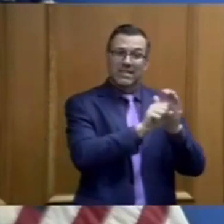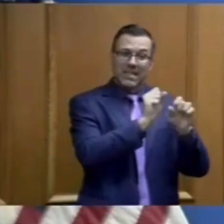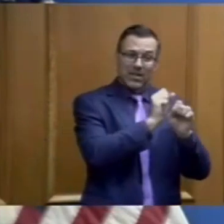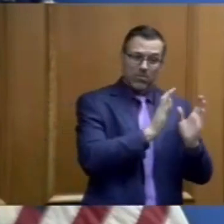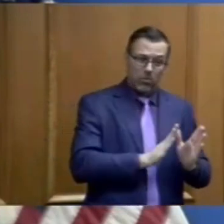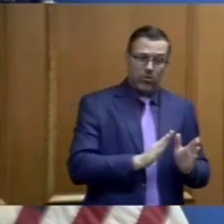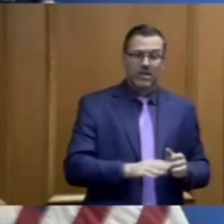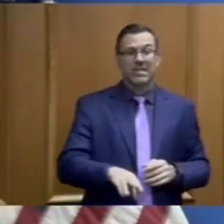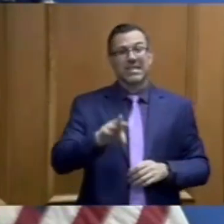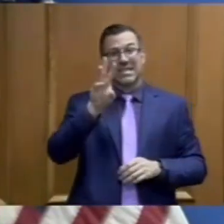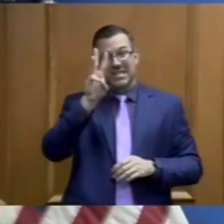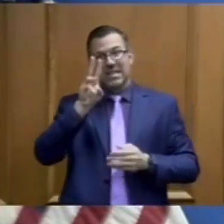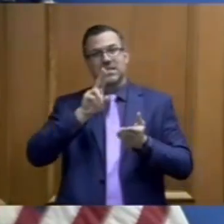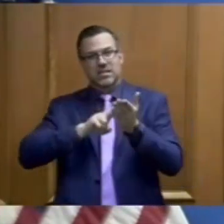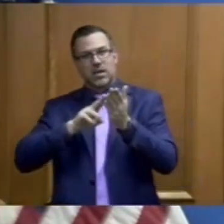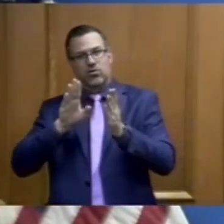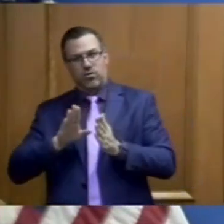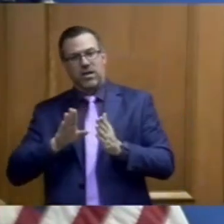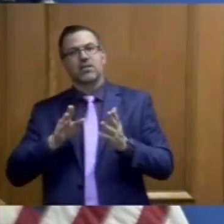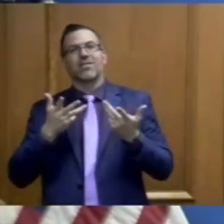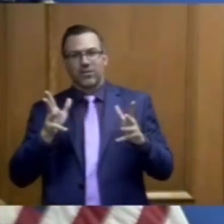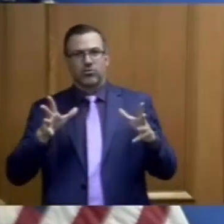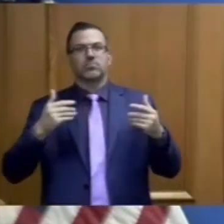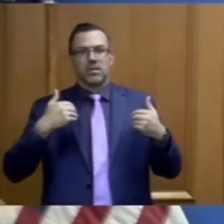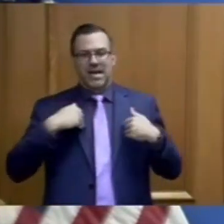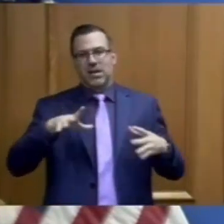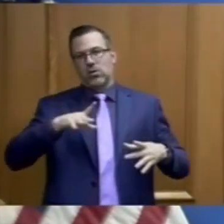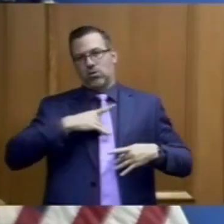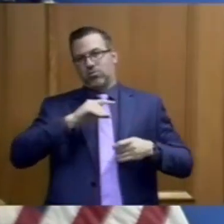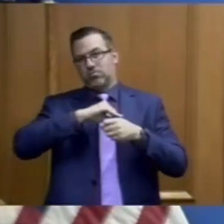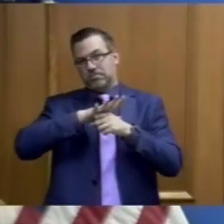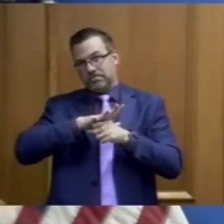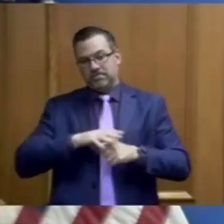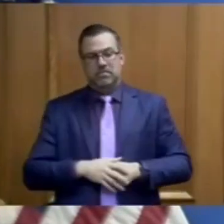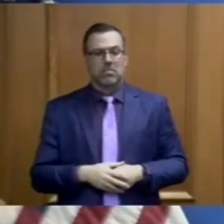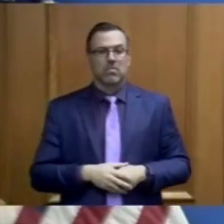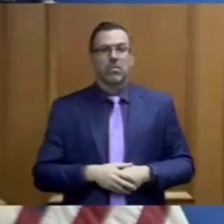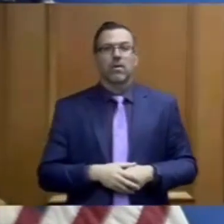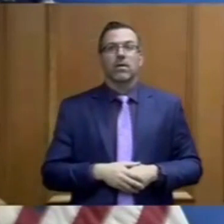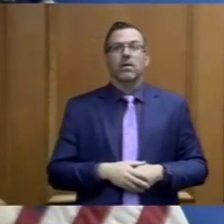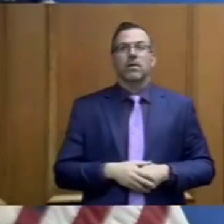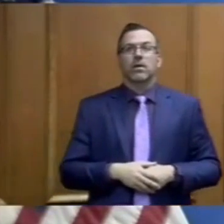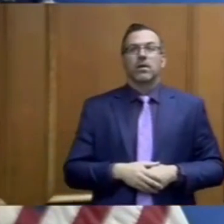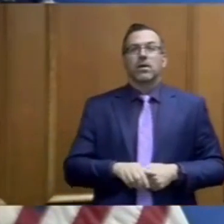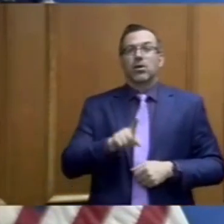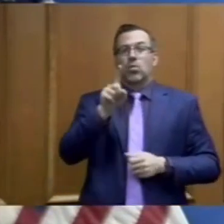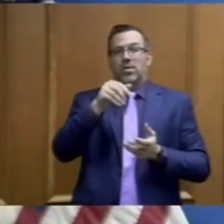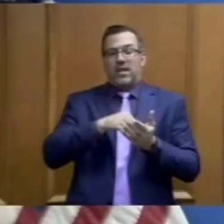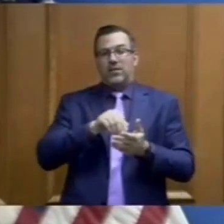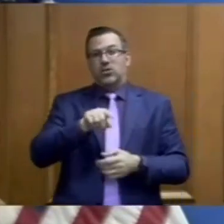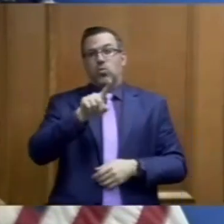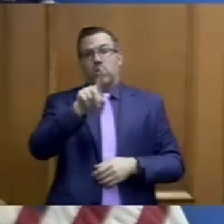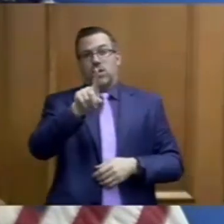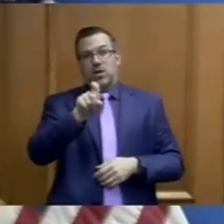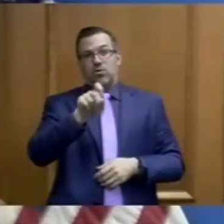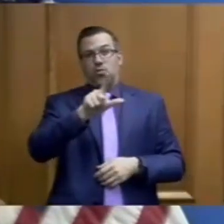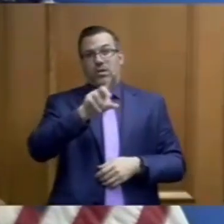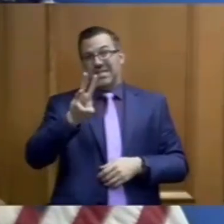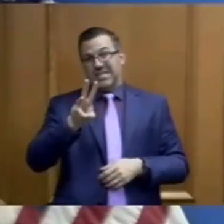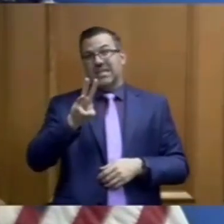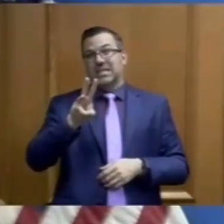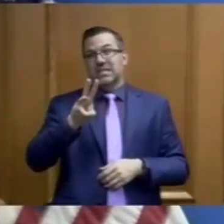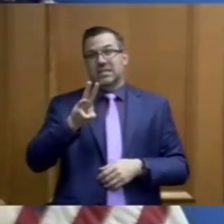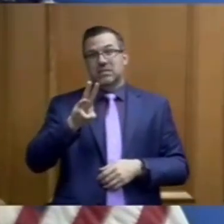were positive for COVID-19. The result of 1,126 of those employees,